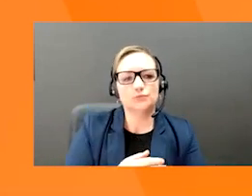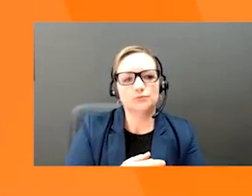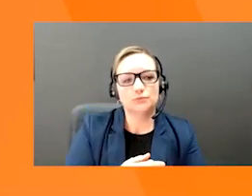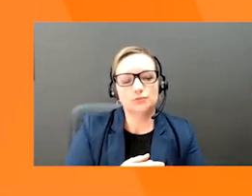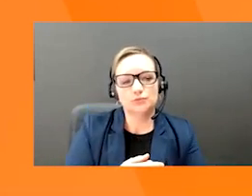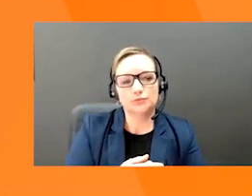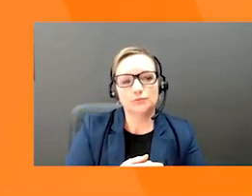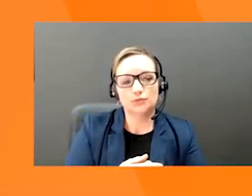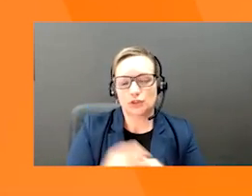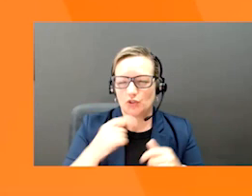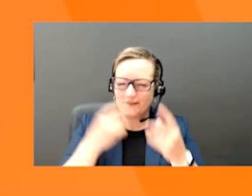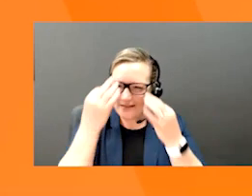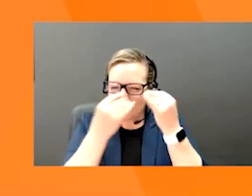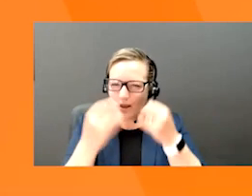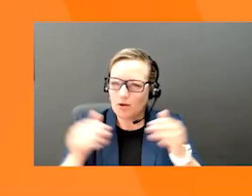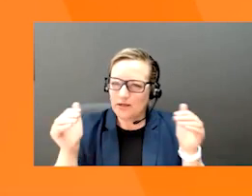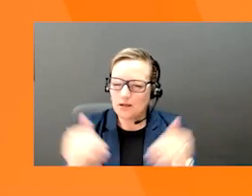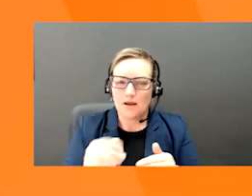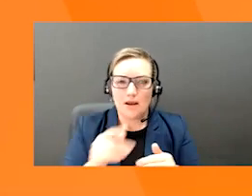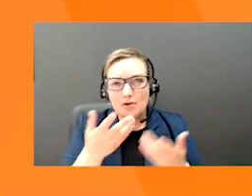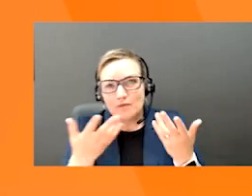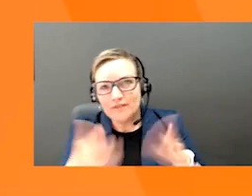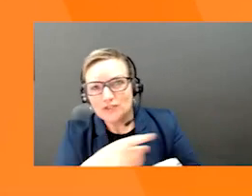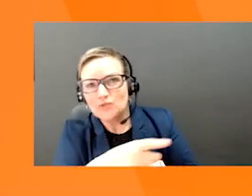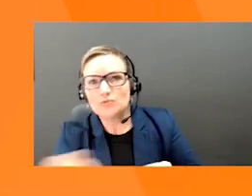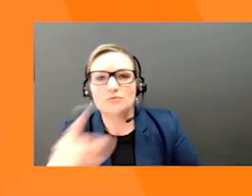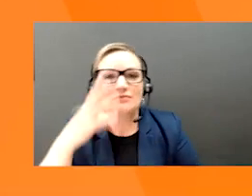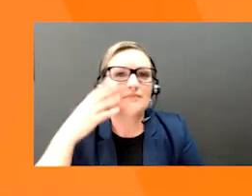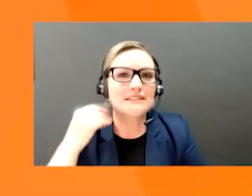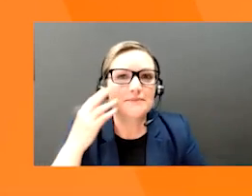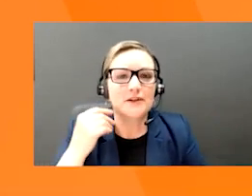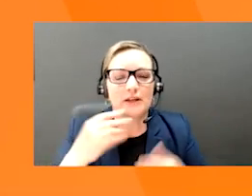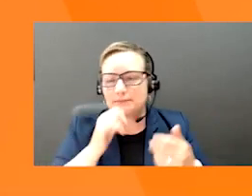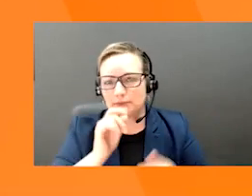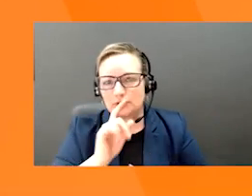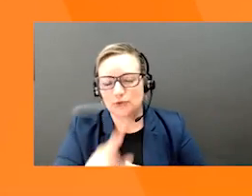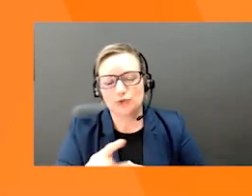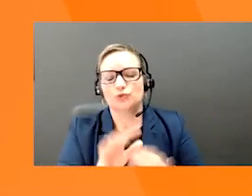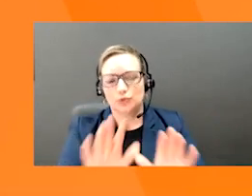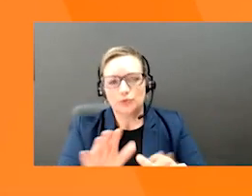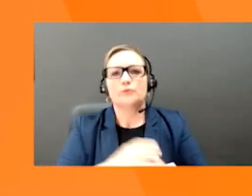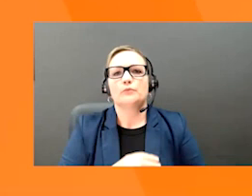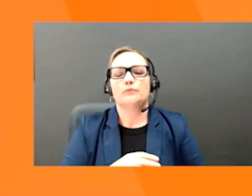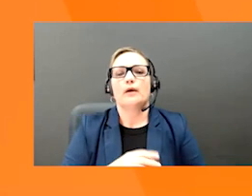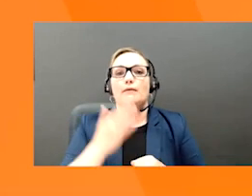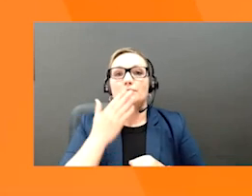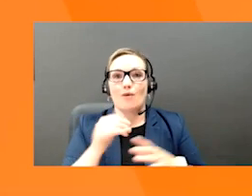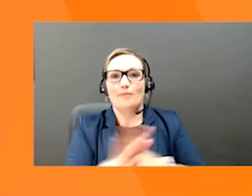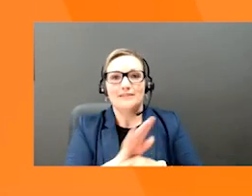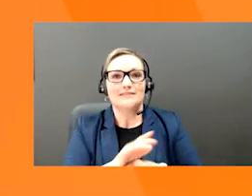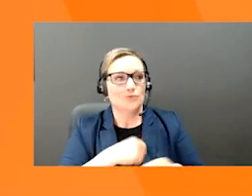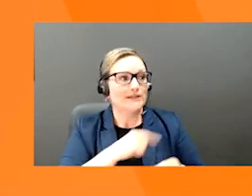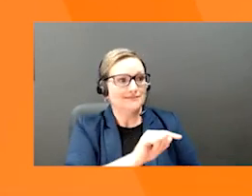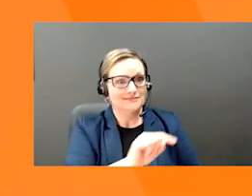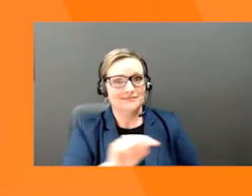again, you've probably been through this process, but we want to remind you because we hear about this, not just from the small businesses who